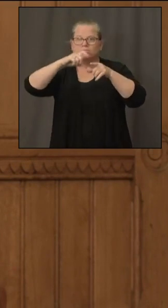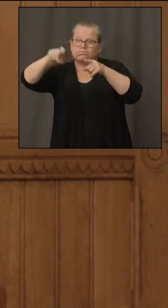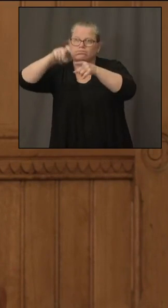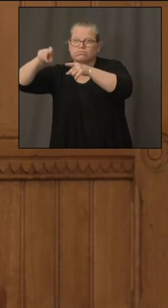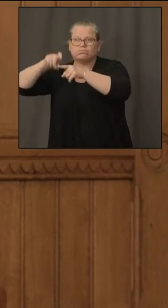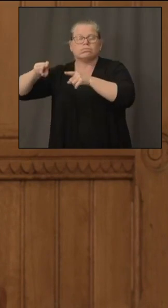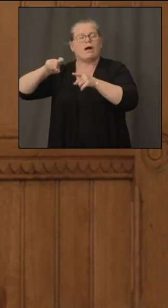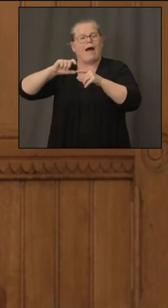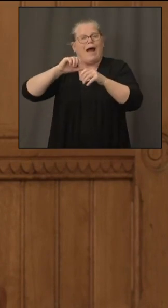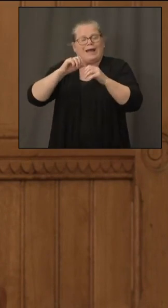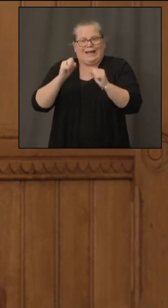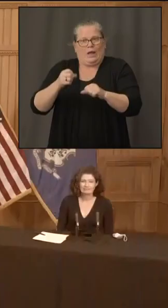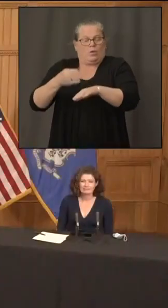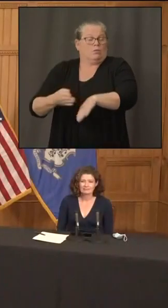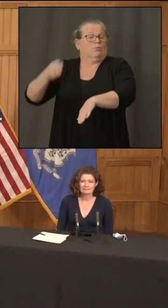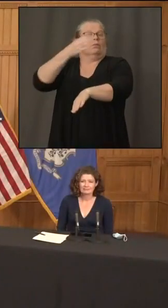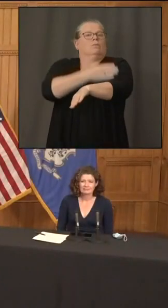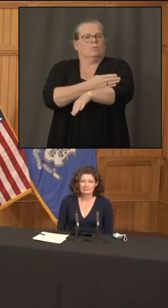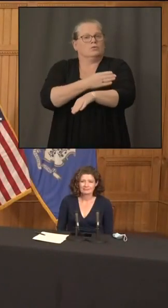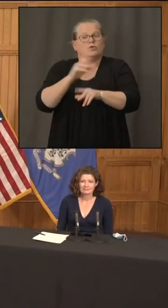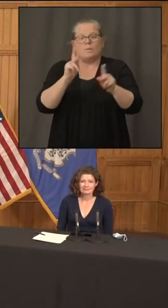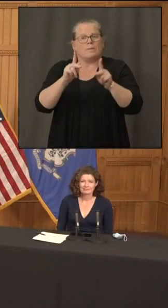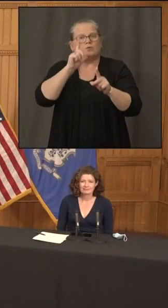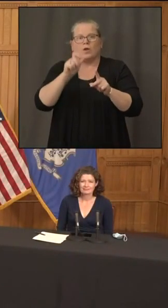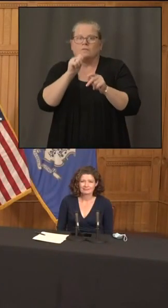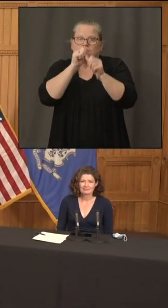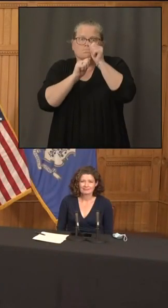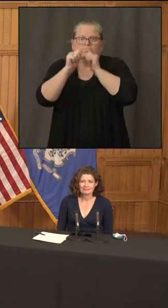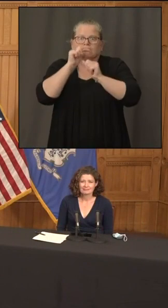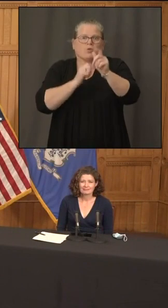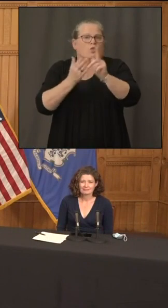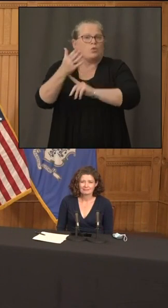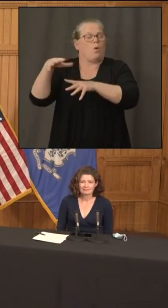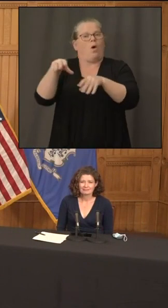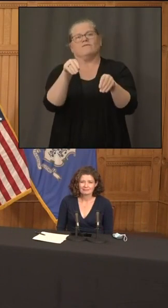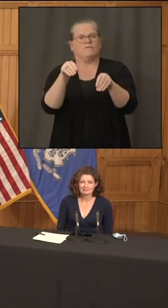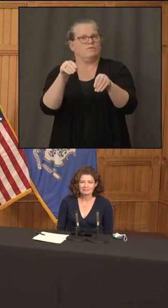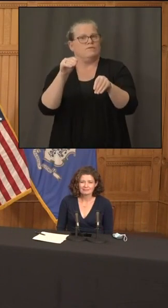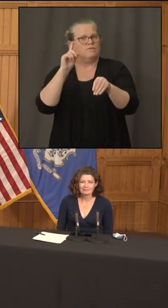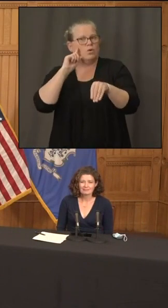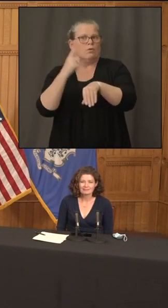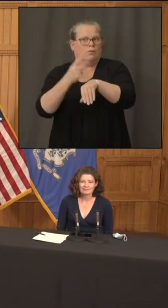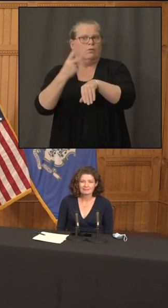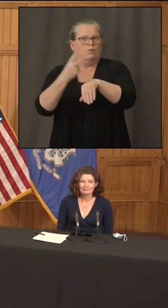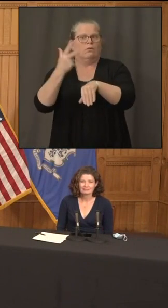ct news junkie